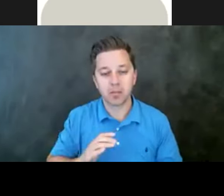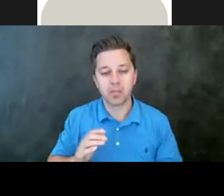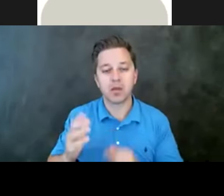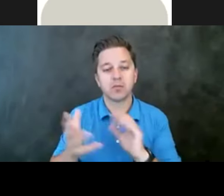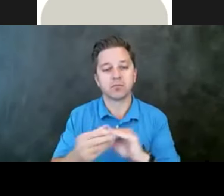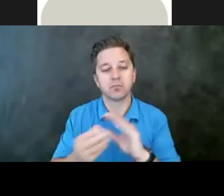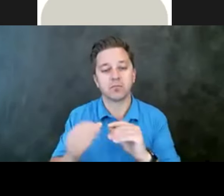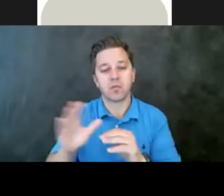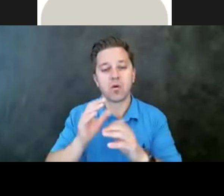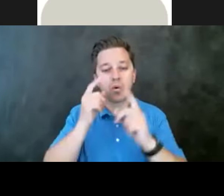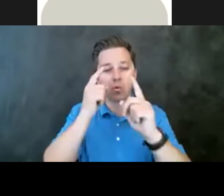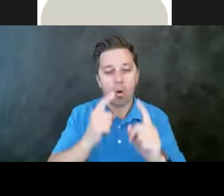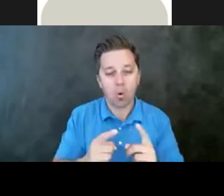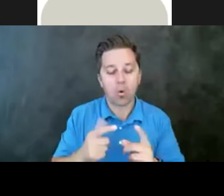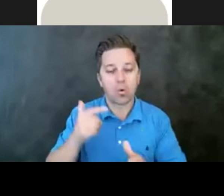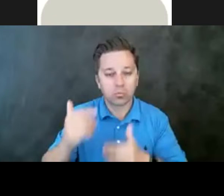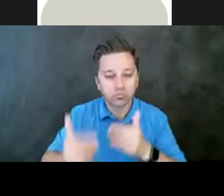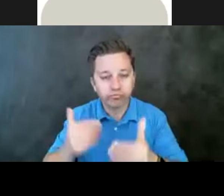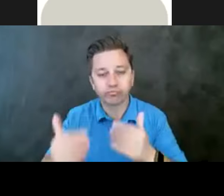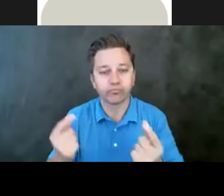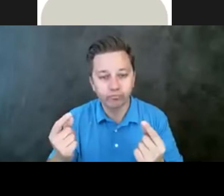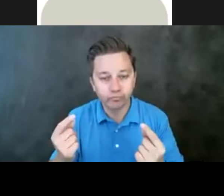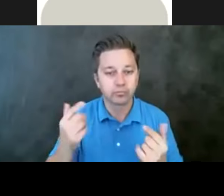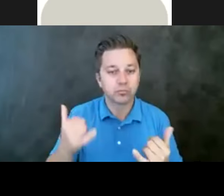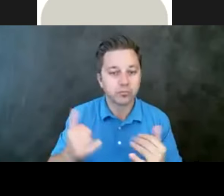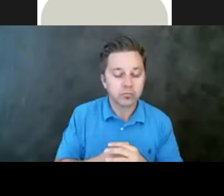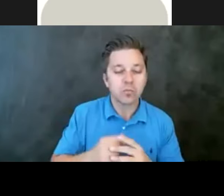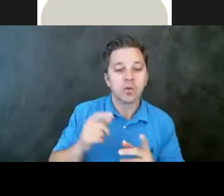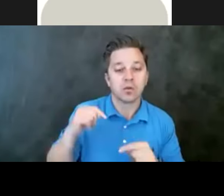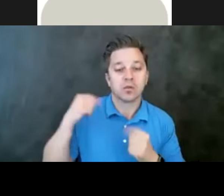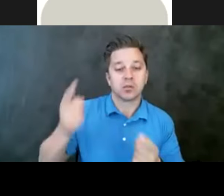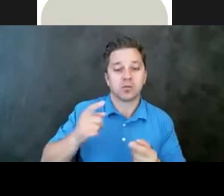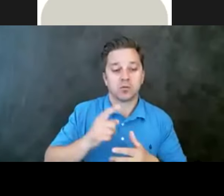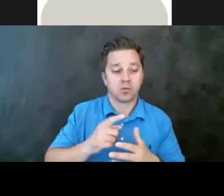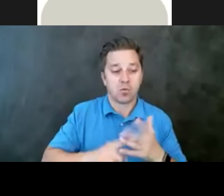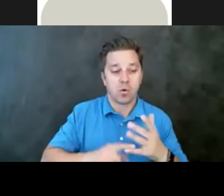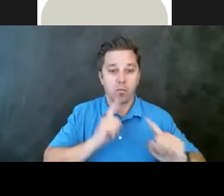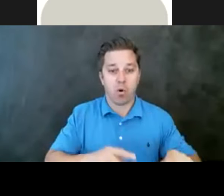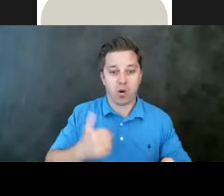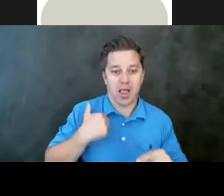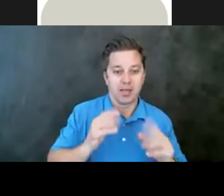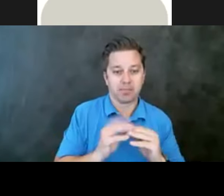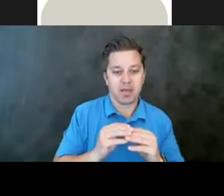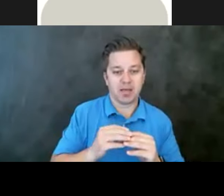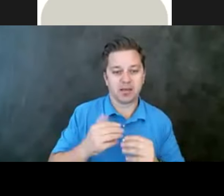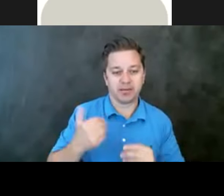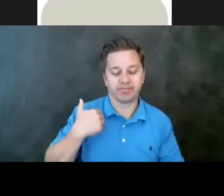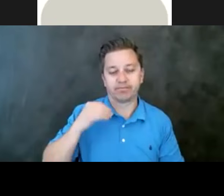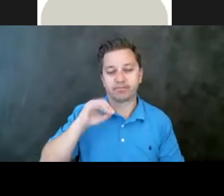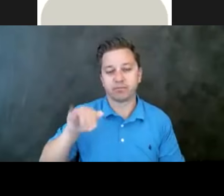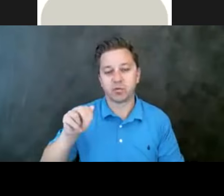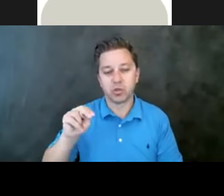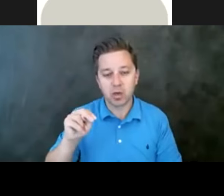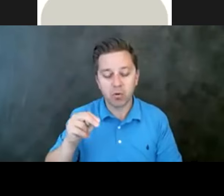steps that they are taking, uh, since what was reported at our last meeting in January. So this is an opportunity